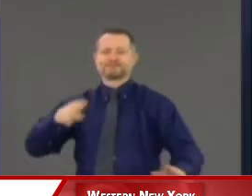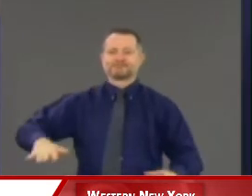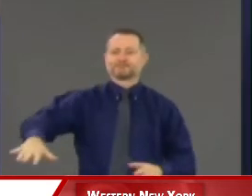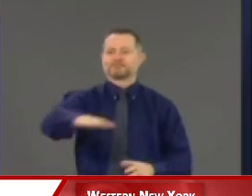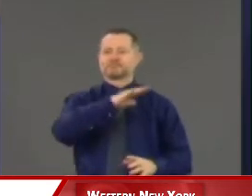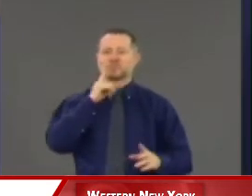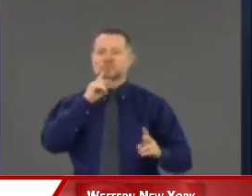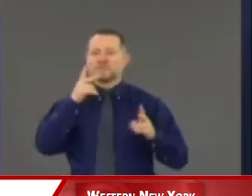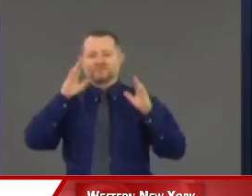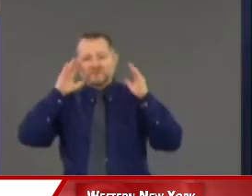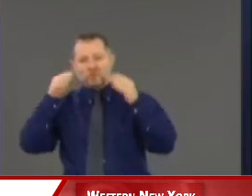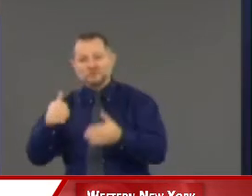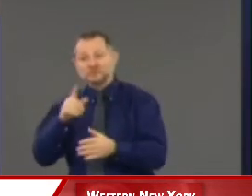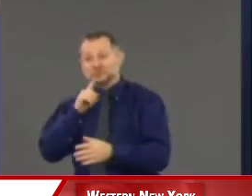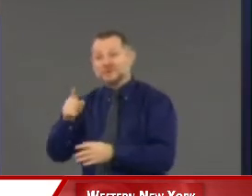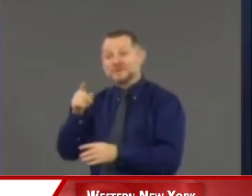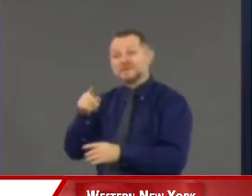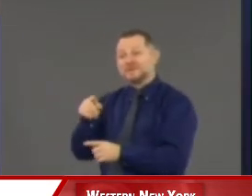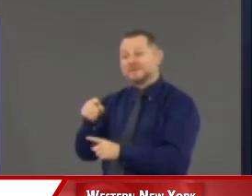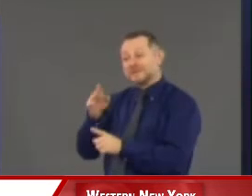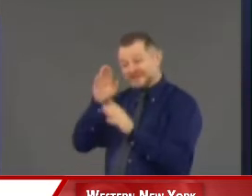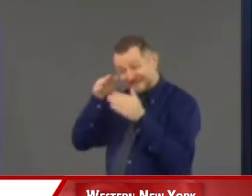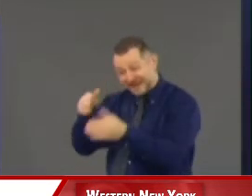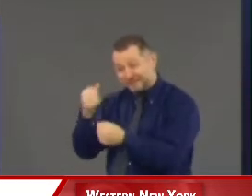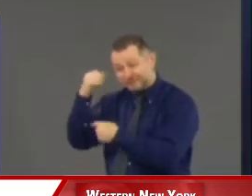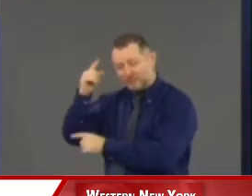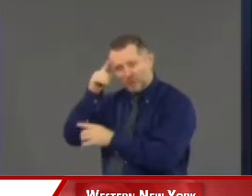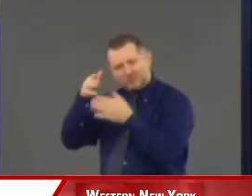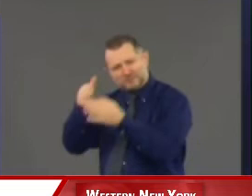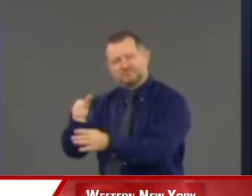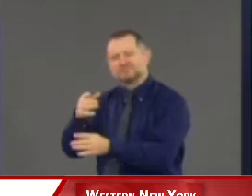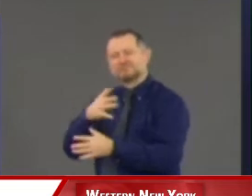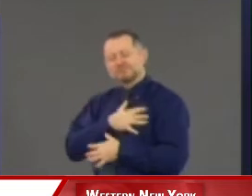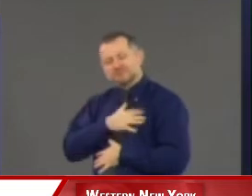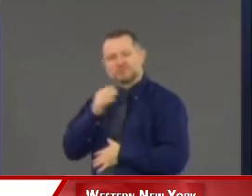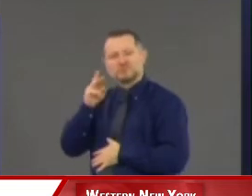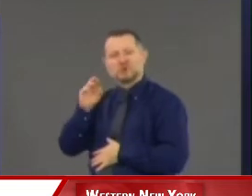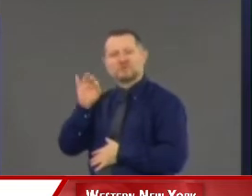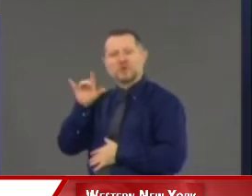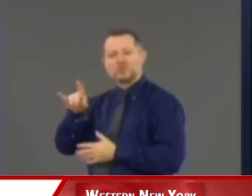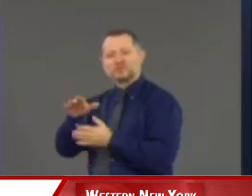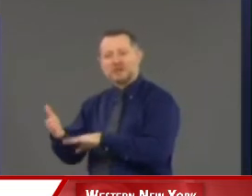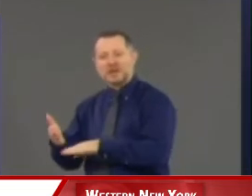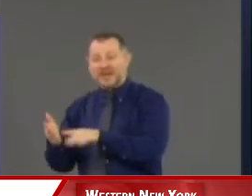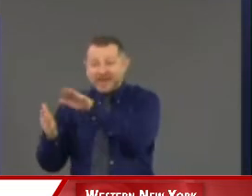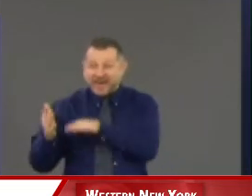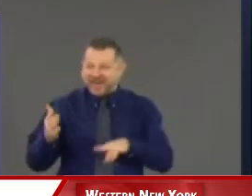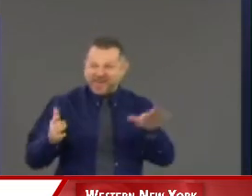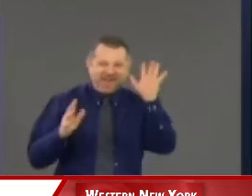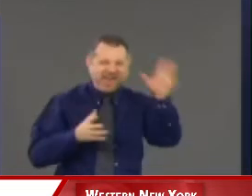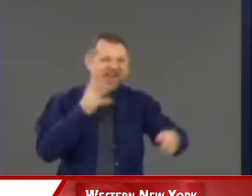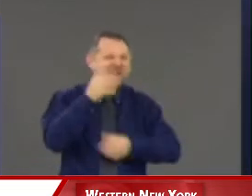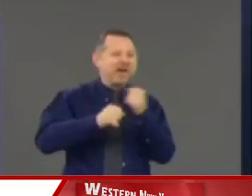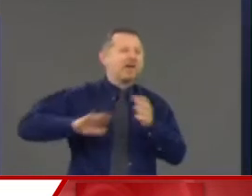Mr. Floyd's death, to now the looting. The critics will do that. They'll start today,